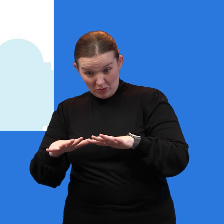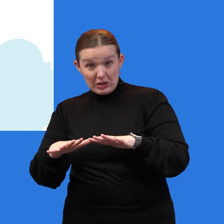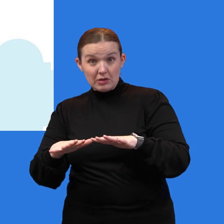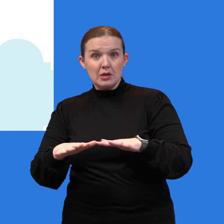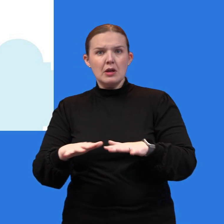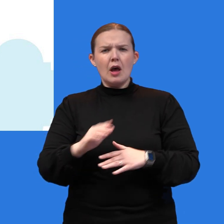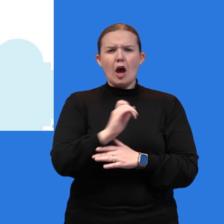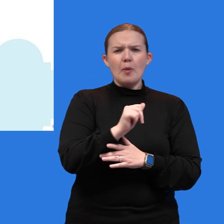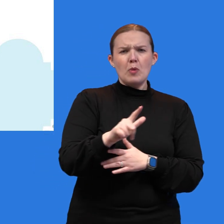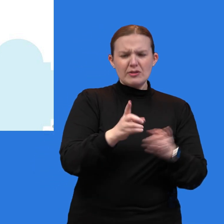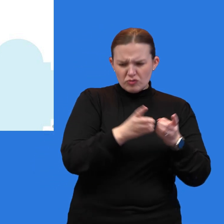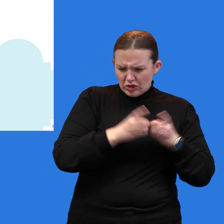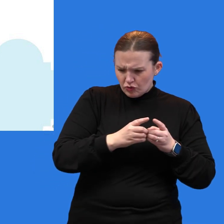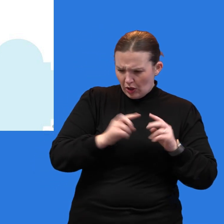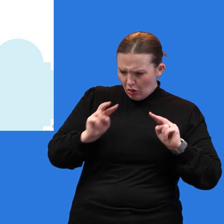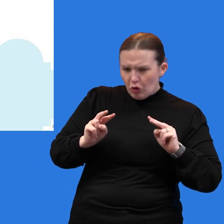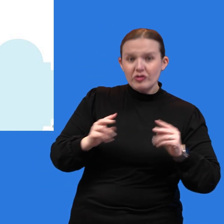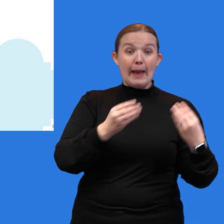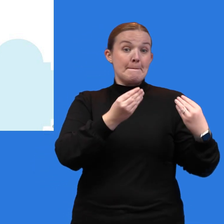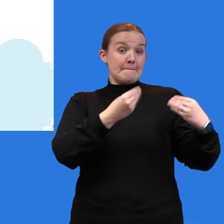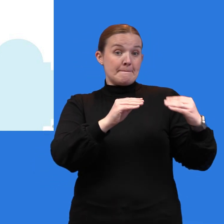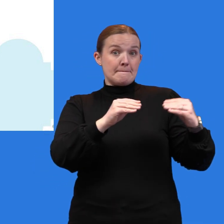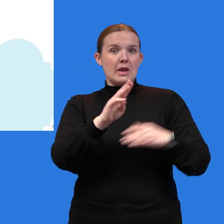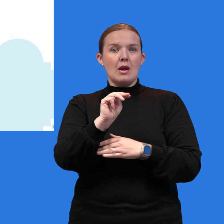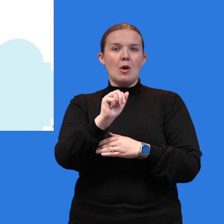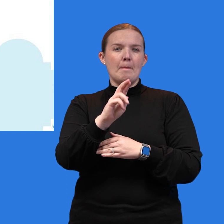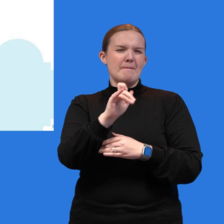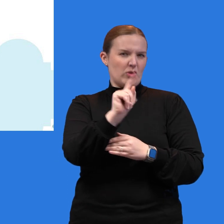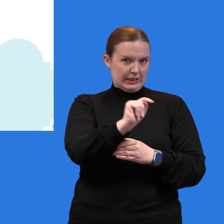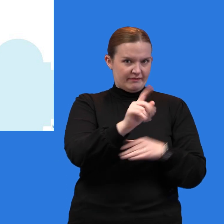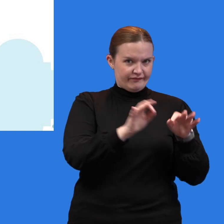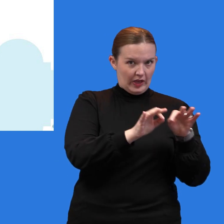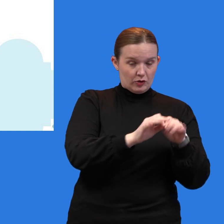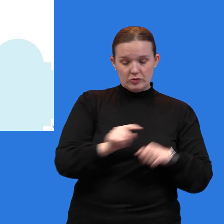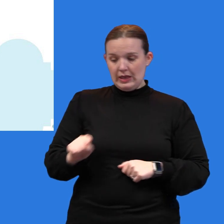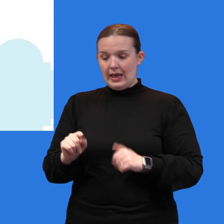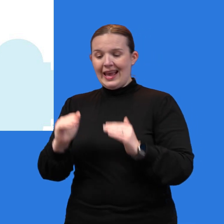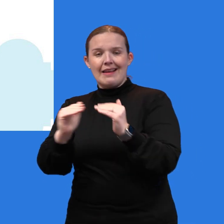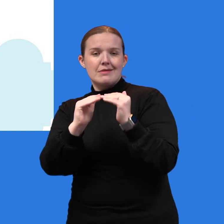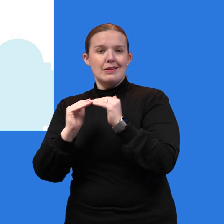district looks at is market values and equal and uniform values.